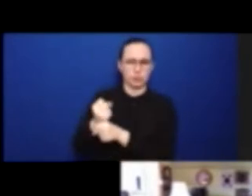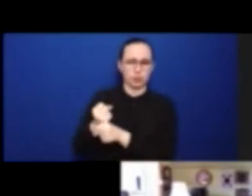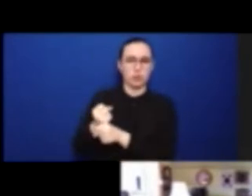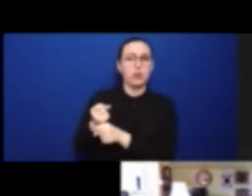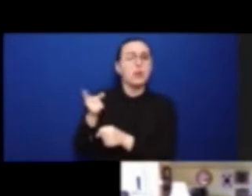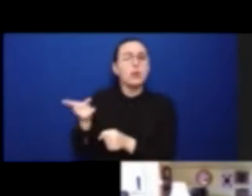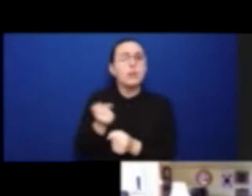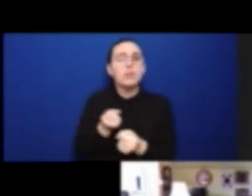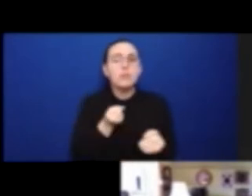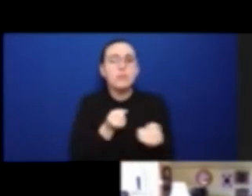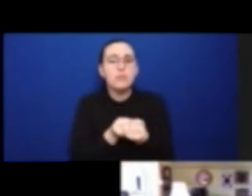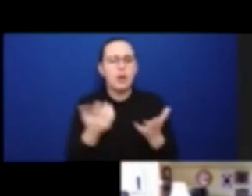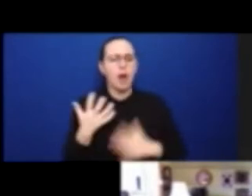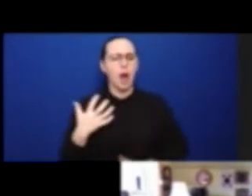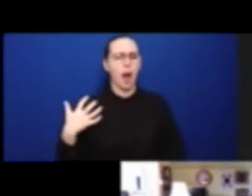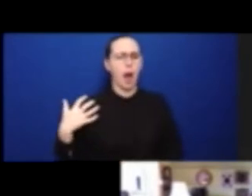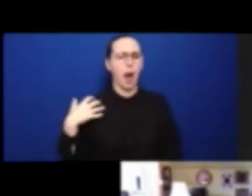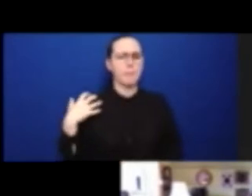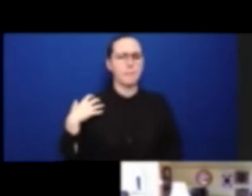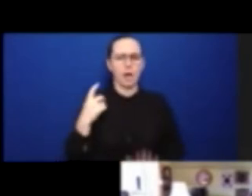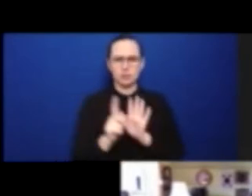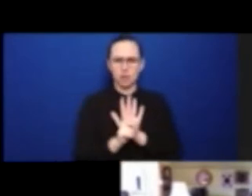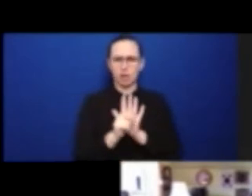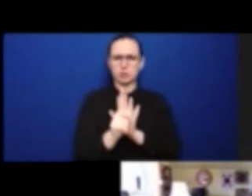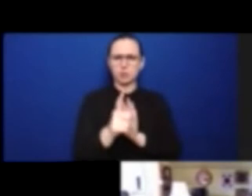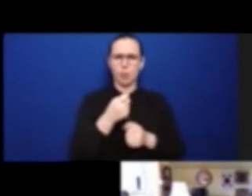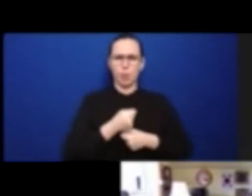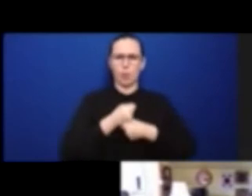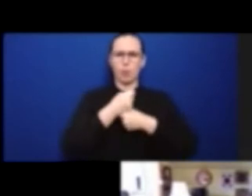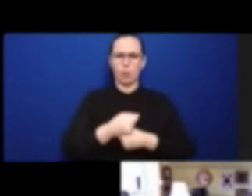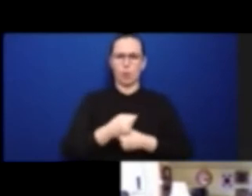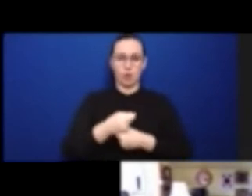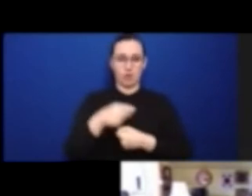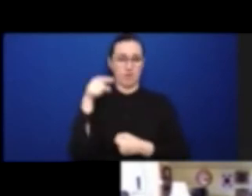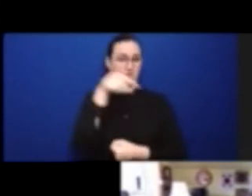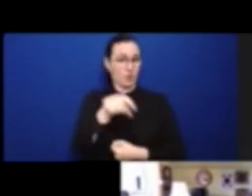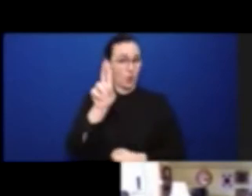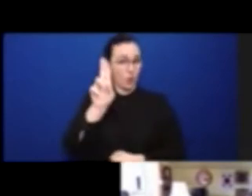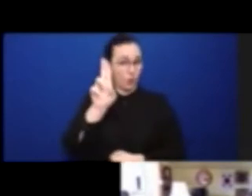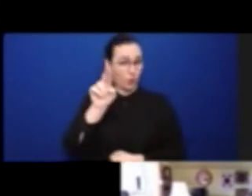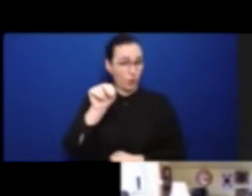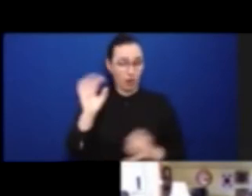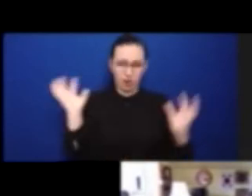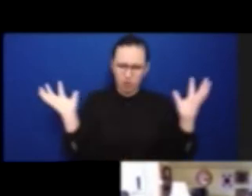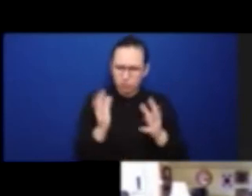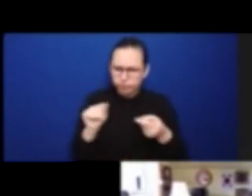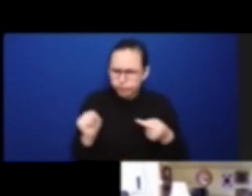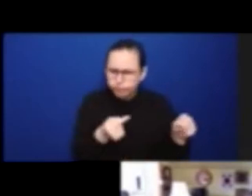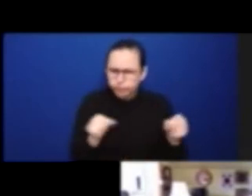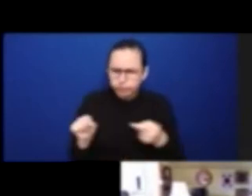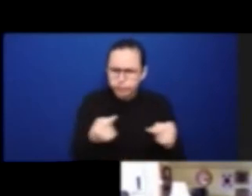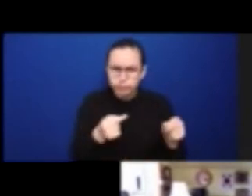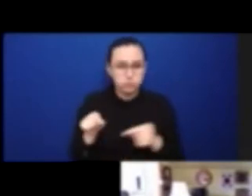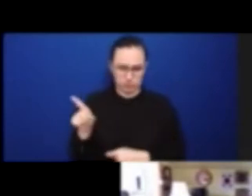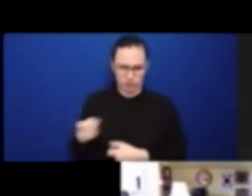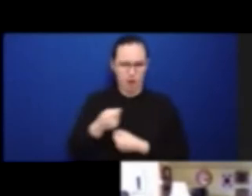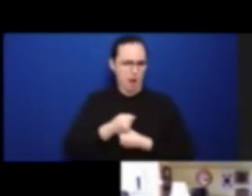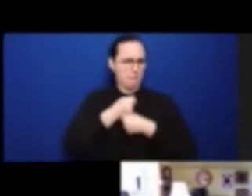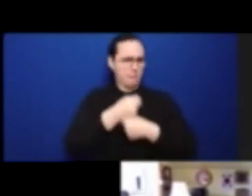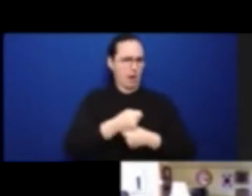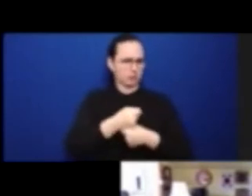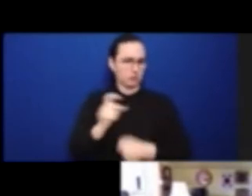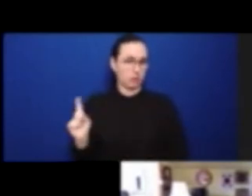committee from the time of the working group in 2004, until we drew things to it, a really interesting